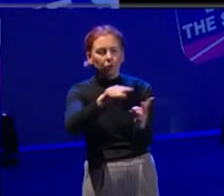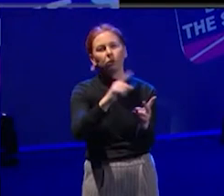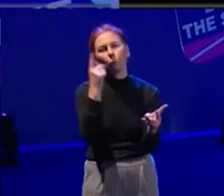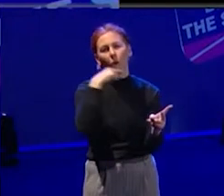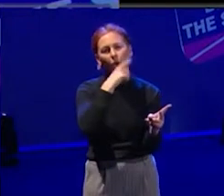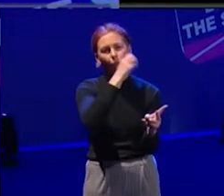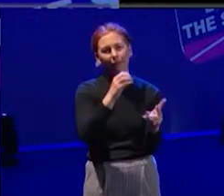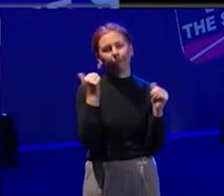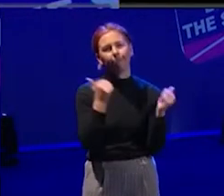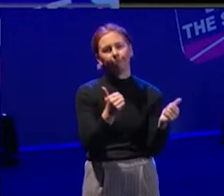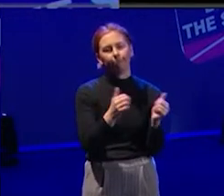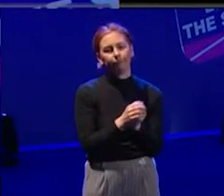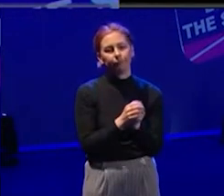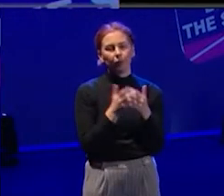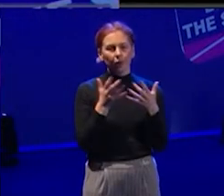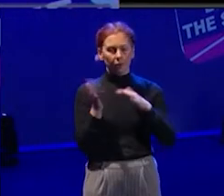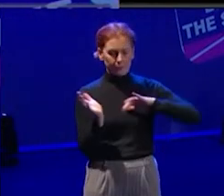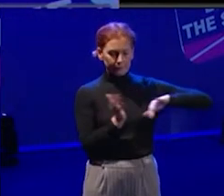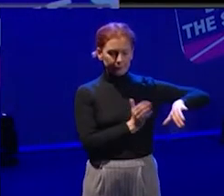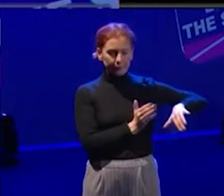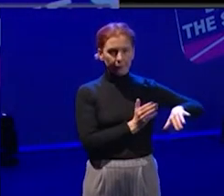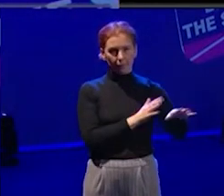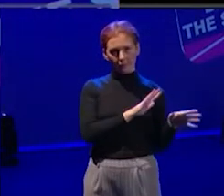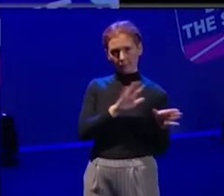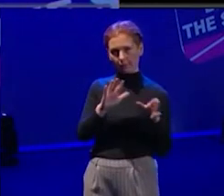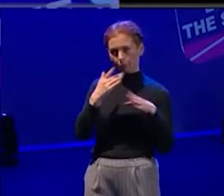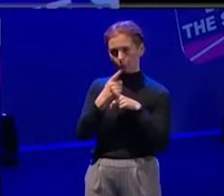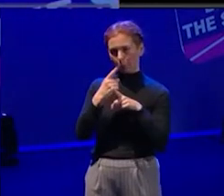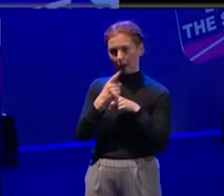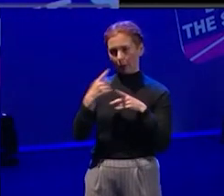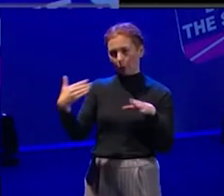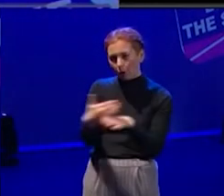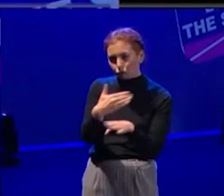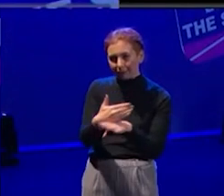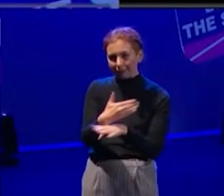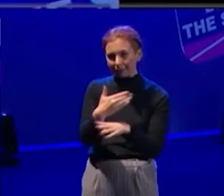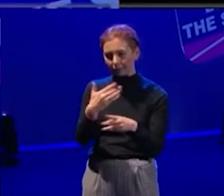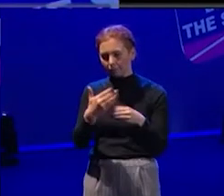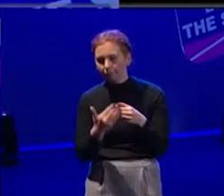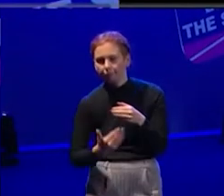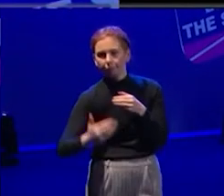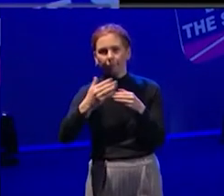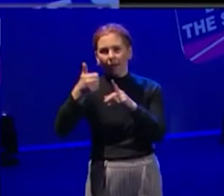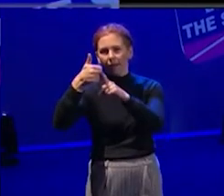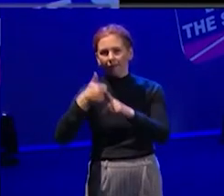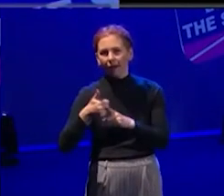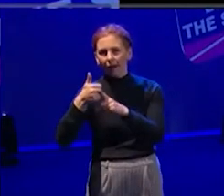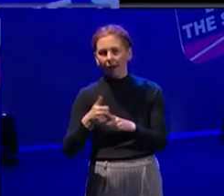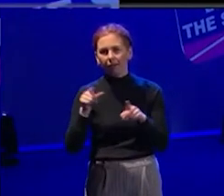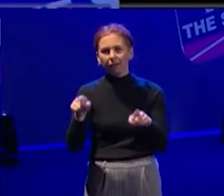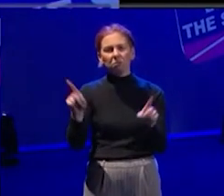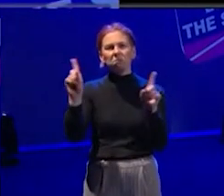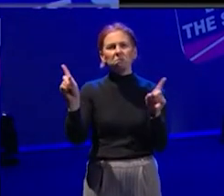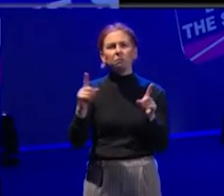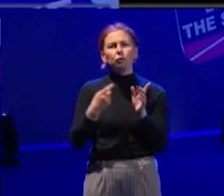Moving slightly in a different tangent, more towards kind of careers and advice, what would your recommendations be kind of in this post pandemic